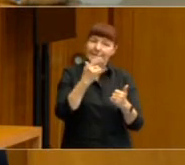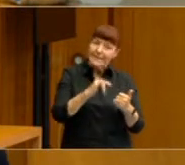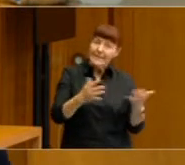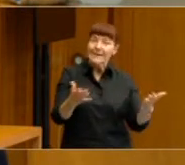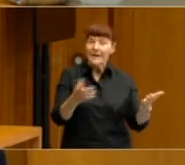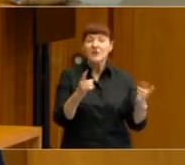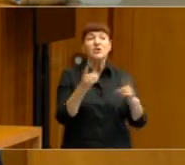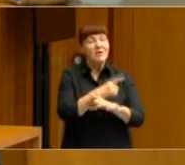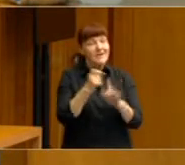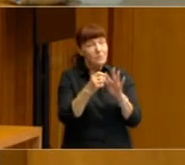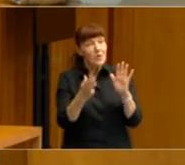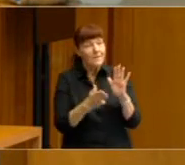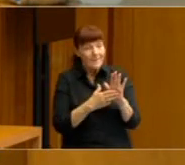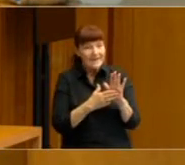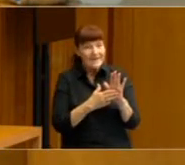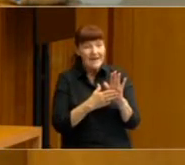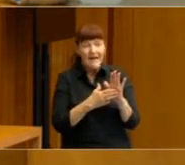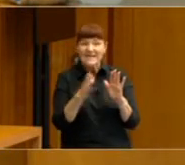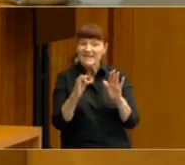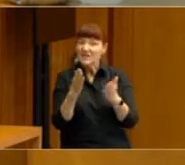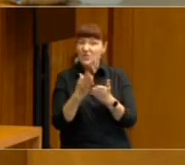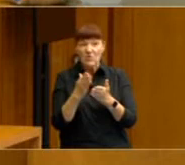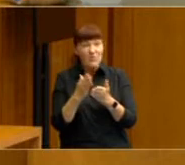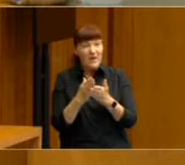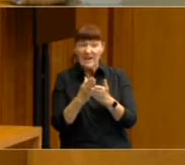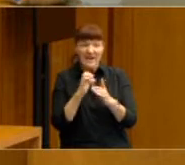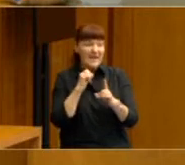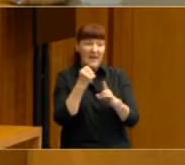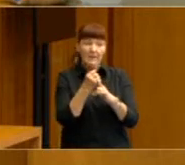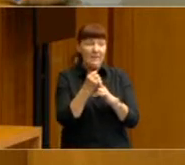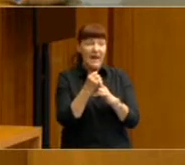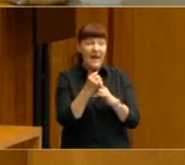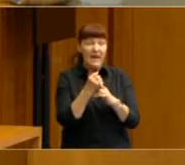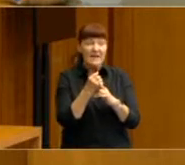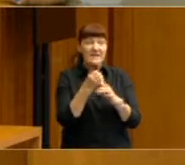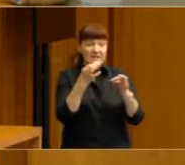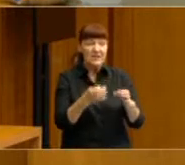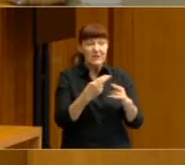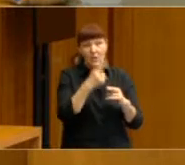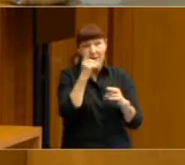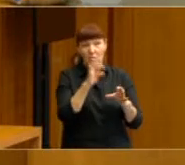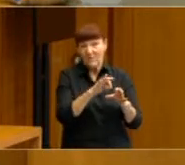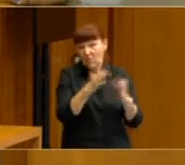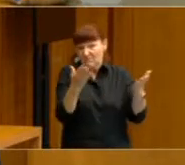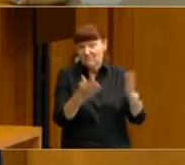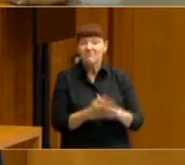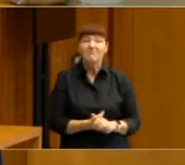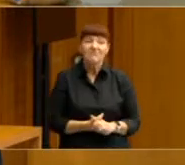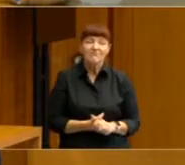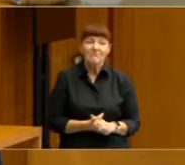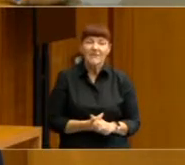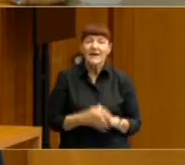Change in Prime Minister actually didn't for reasons that I'll explain in a minute. So to put leadership